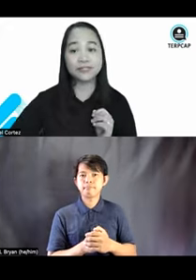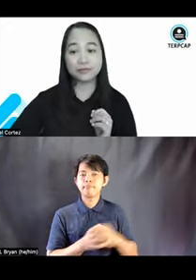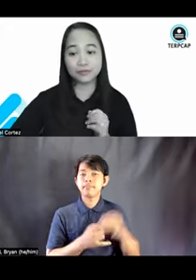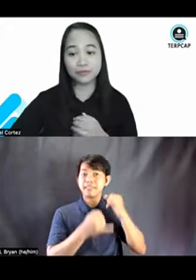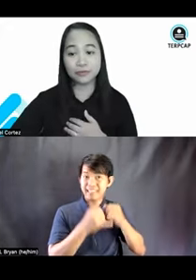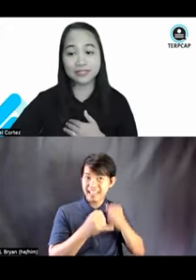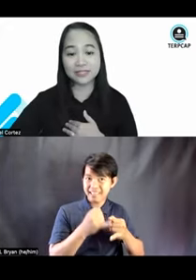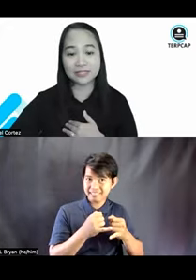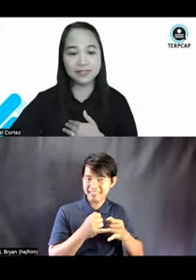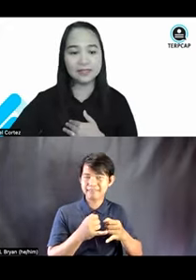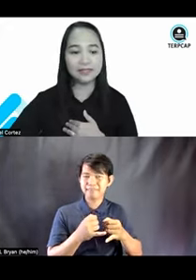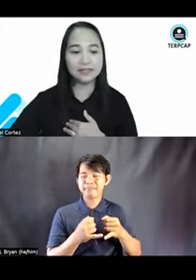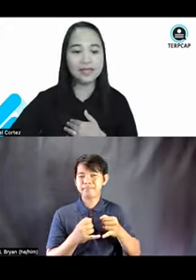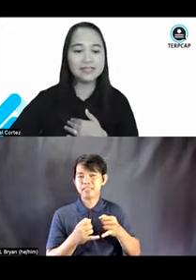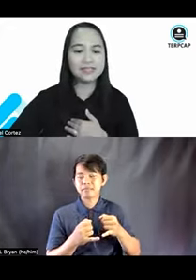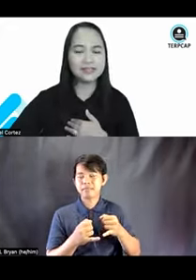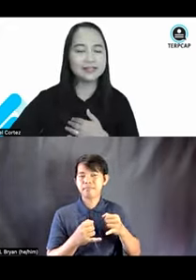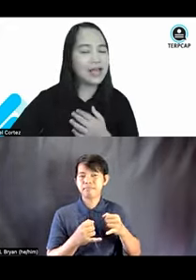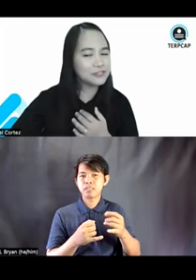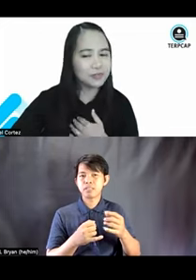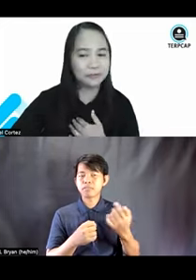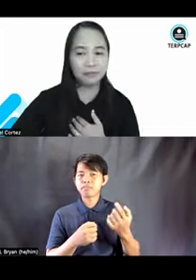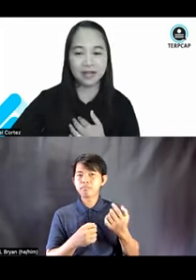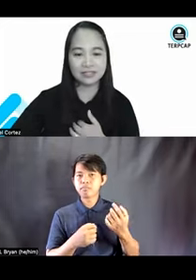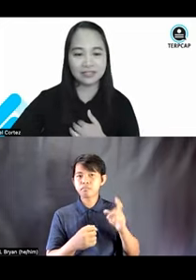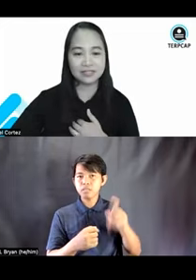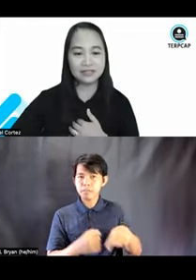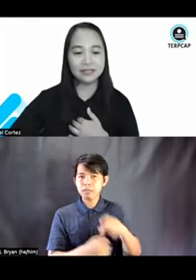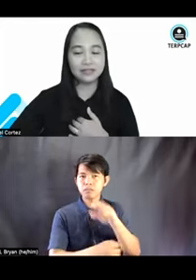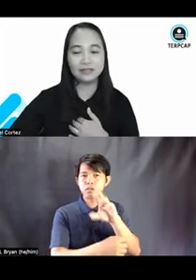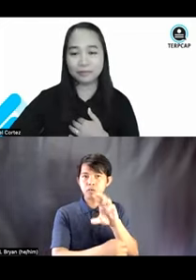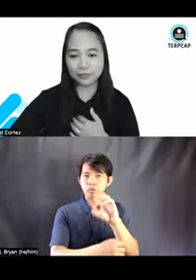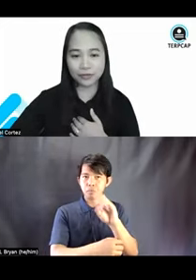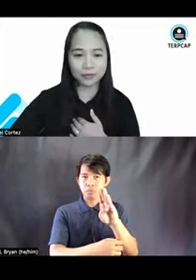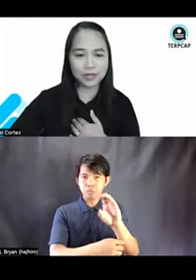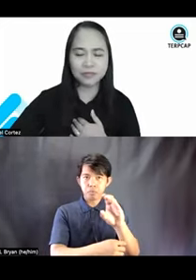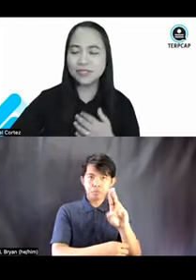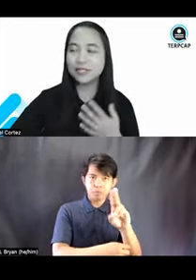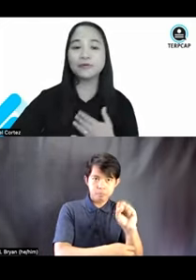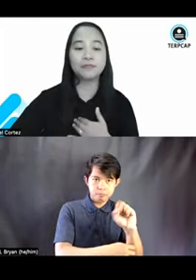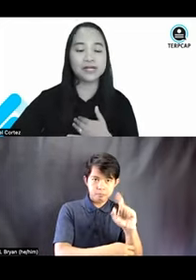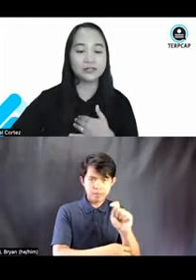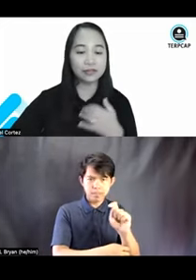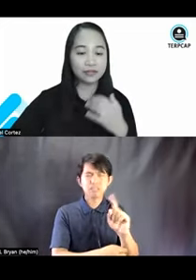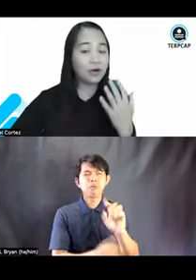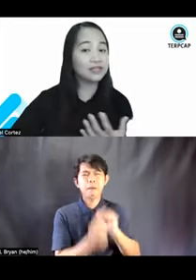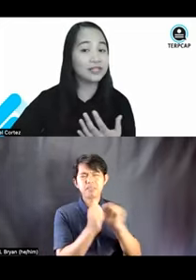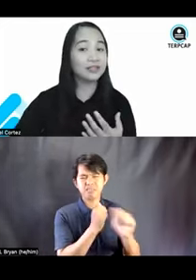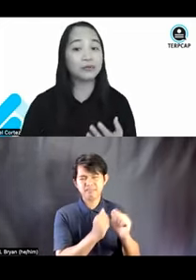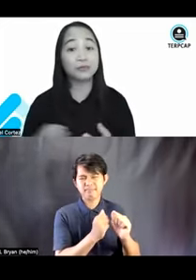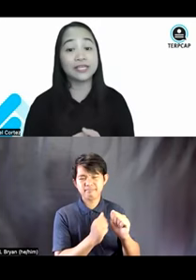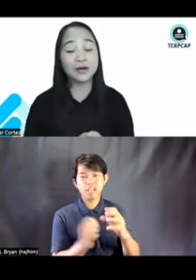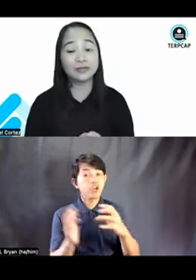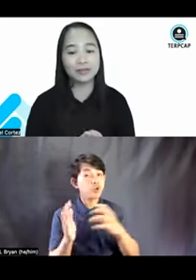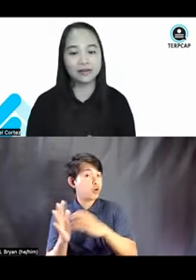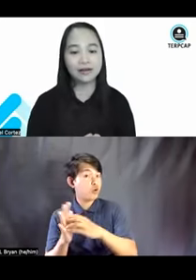guiding principles towards accessibility, is that it has to be robust. Number four, robust. When we say robust, the content